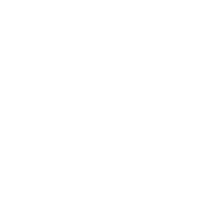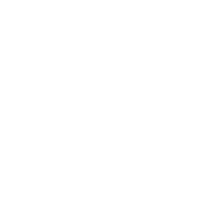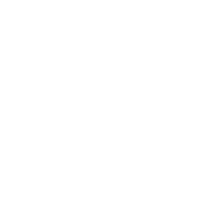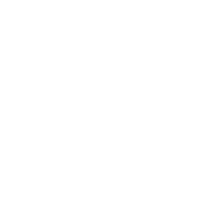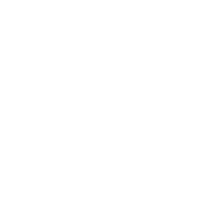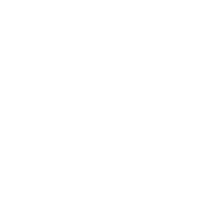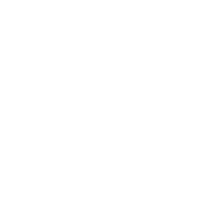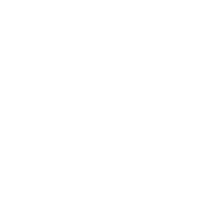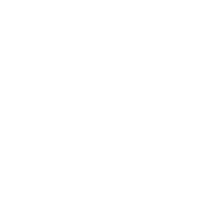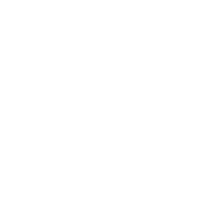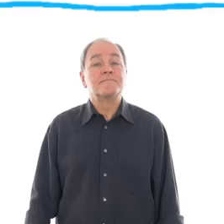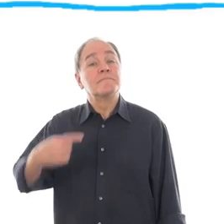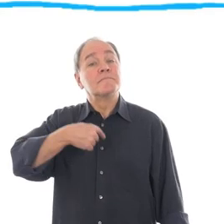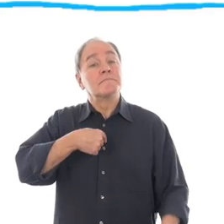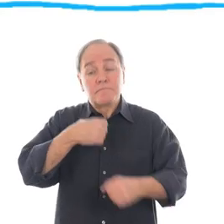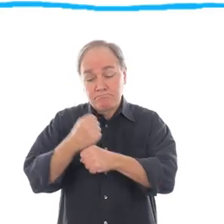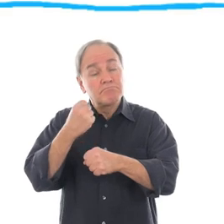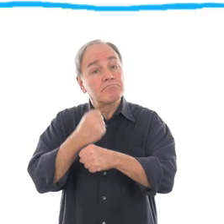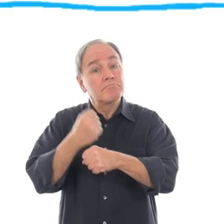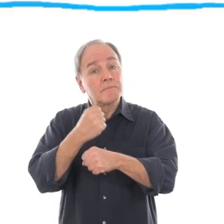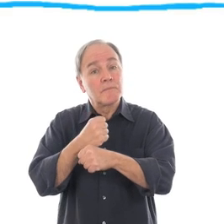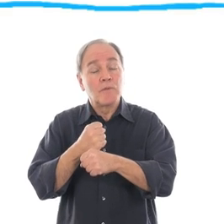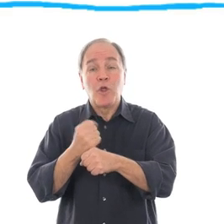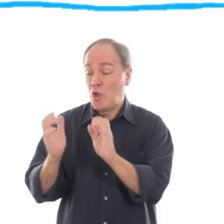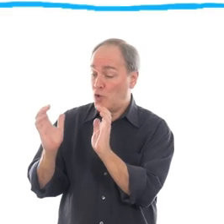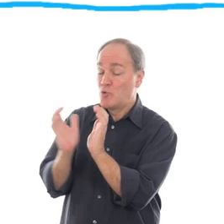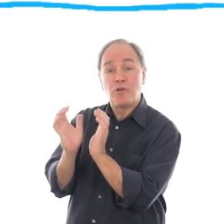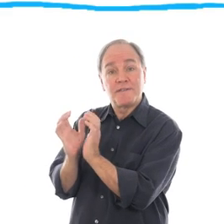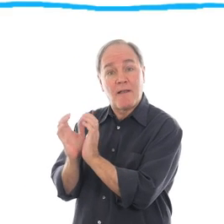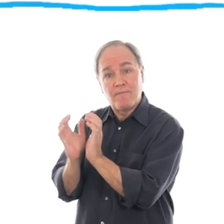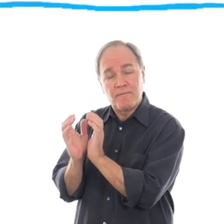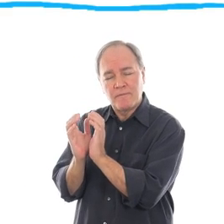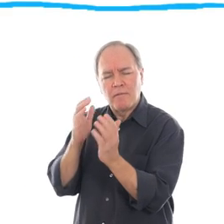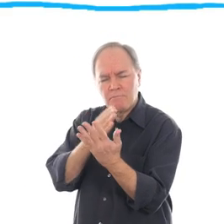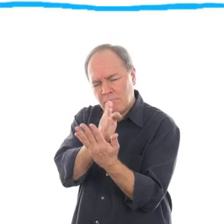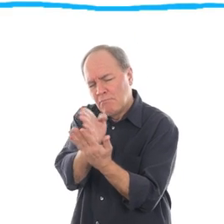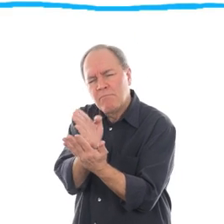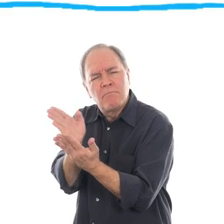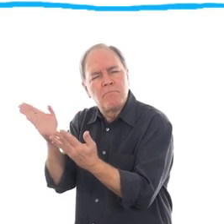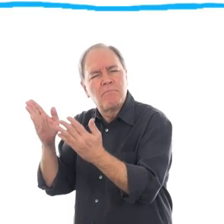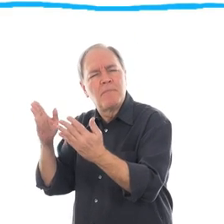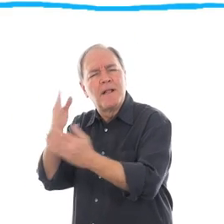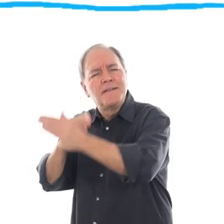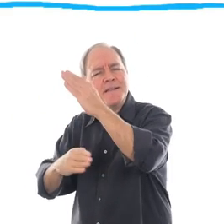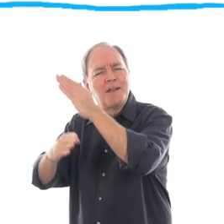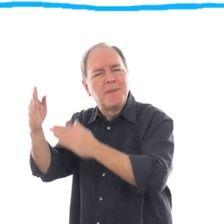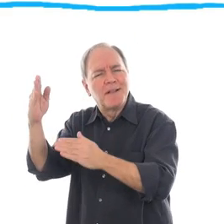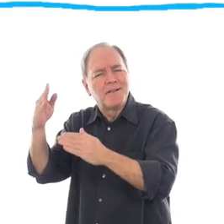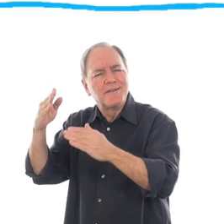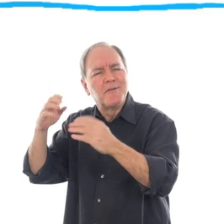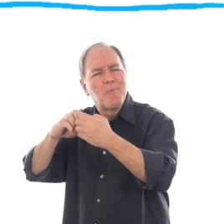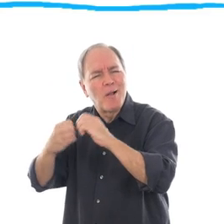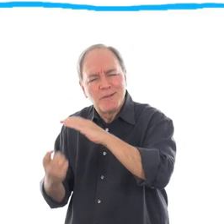I have been working with UNICEF on a range of disability-related issues since the